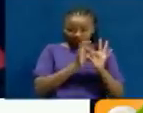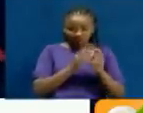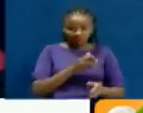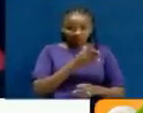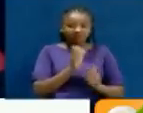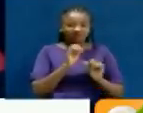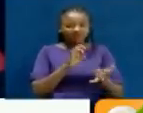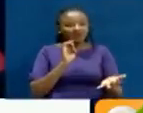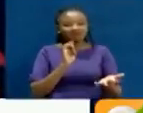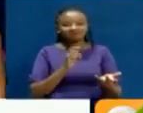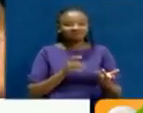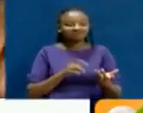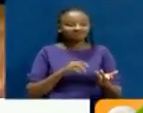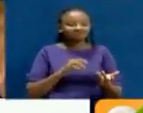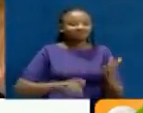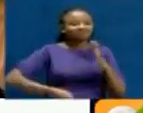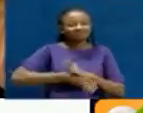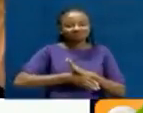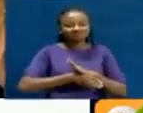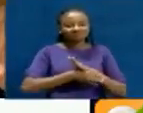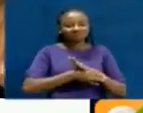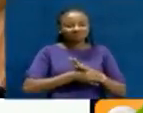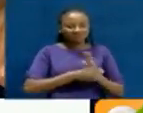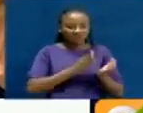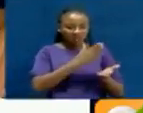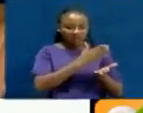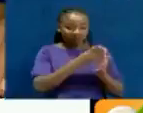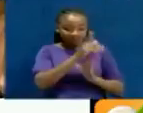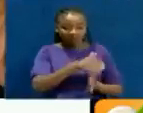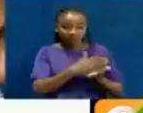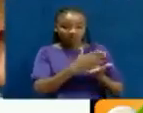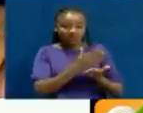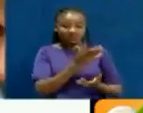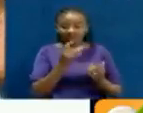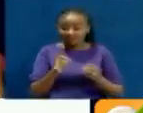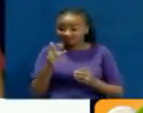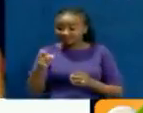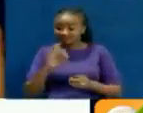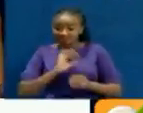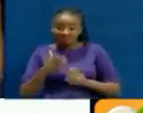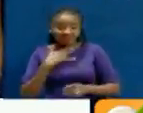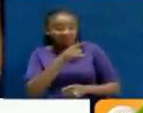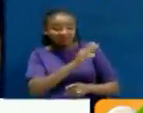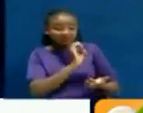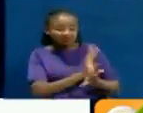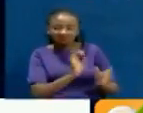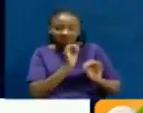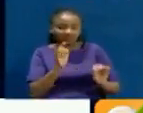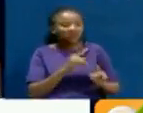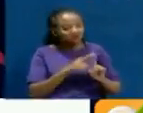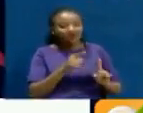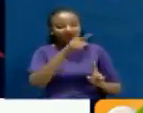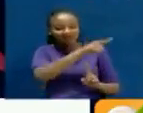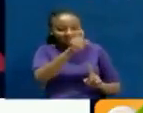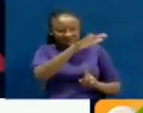can kick out a tenant, even if the owner does not wish to do so. If the tenant has